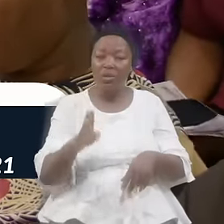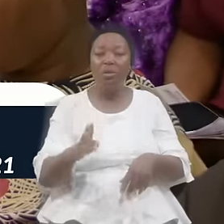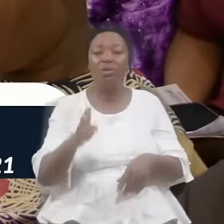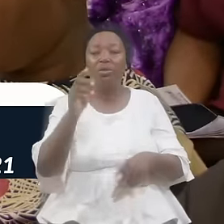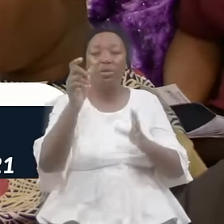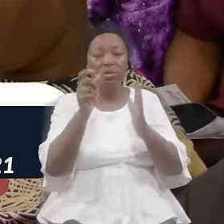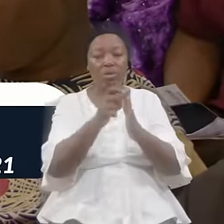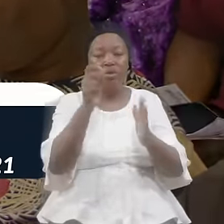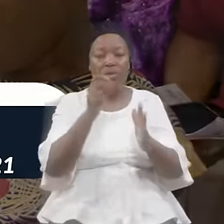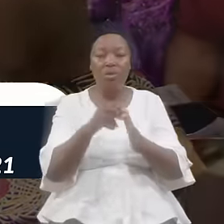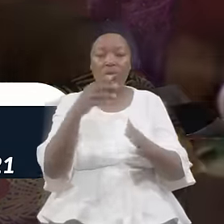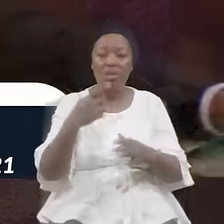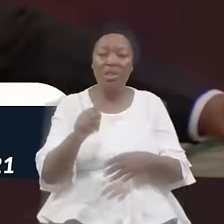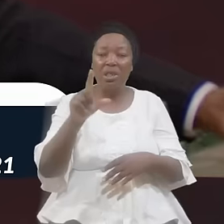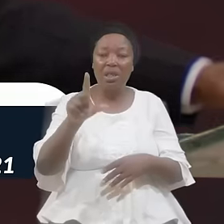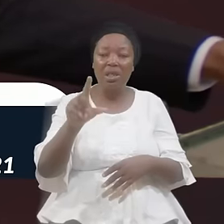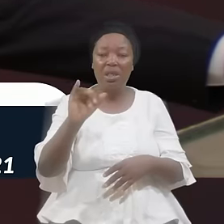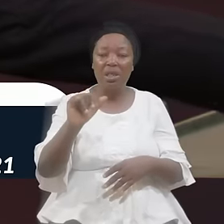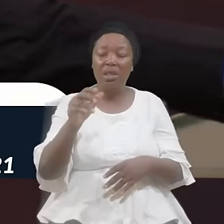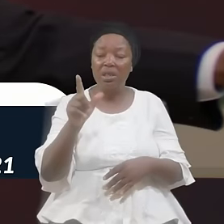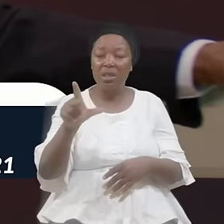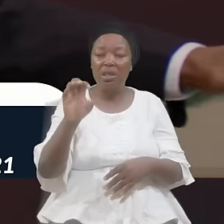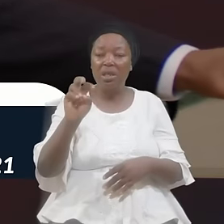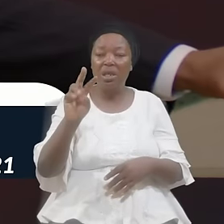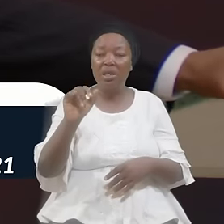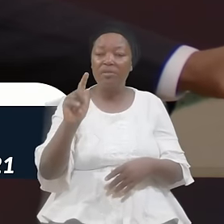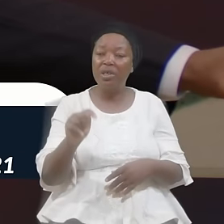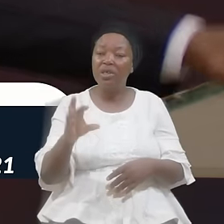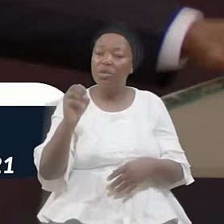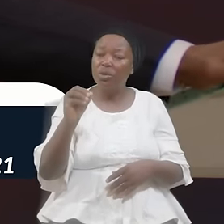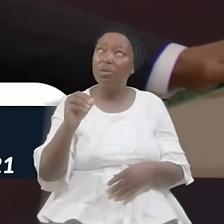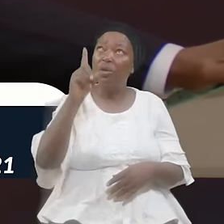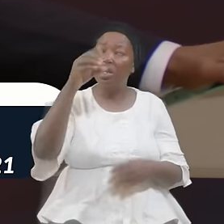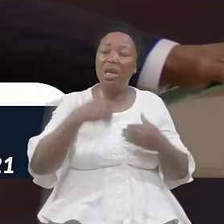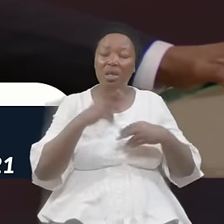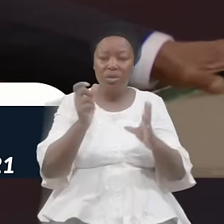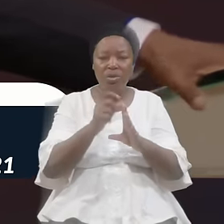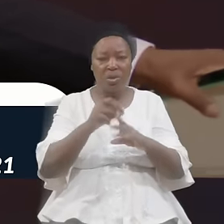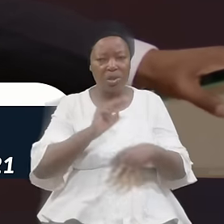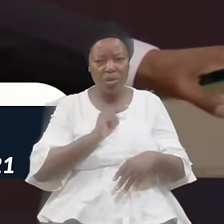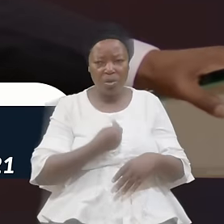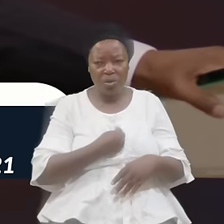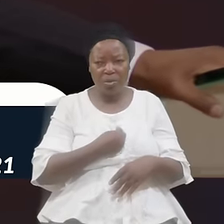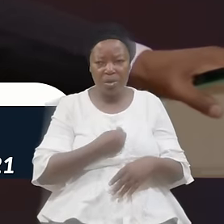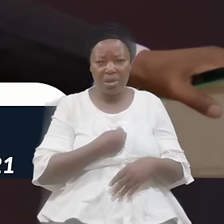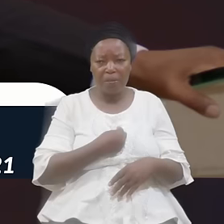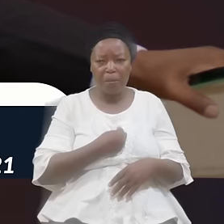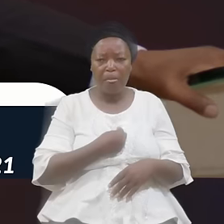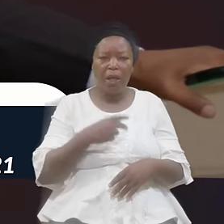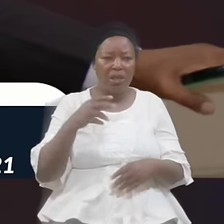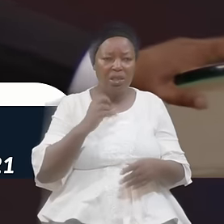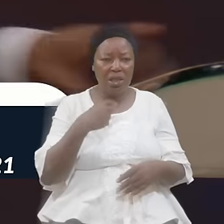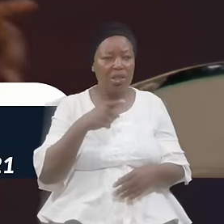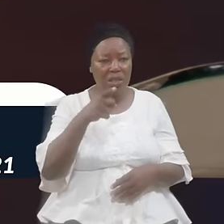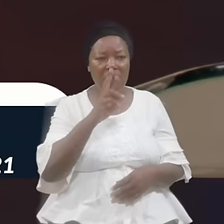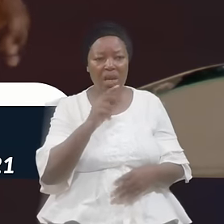The Levites So He Has Chosen Us Believers He Says He A Chosen